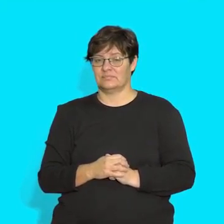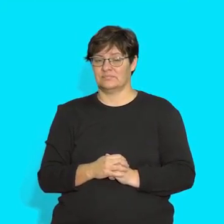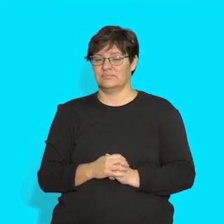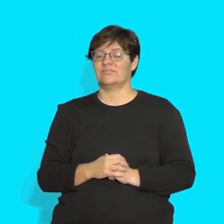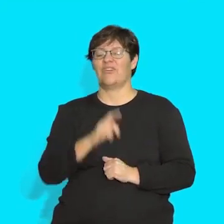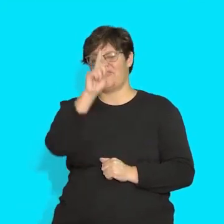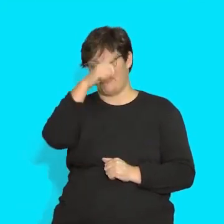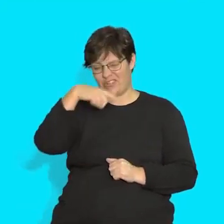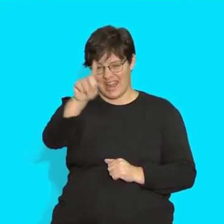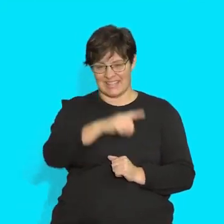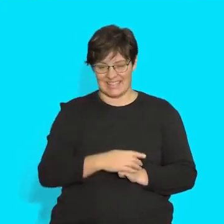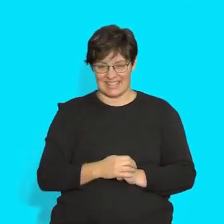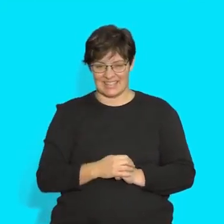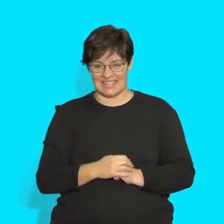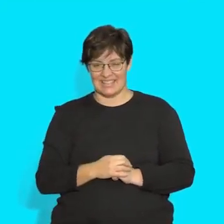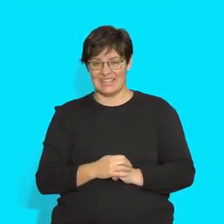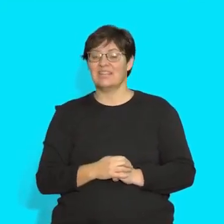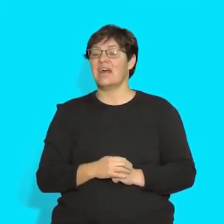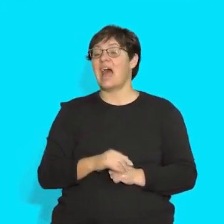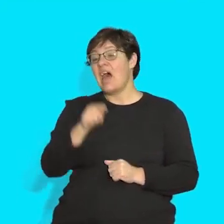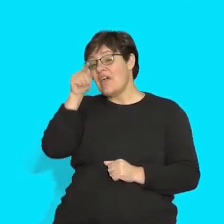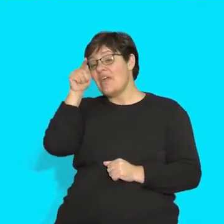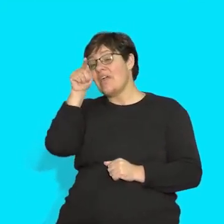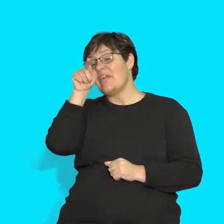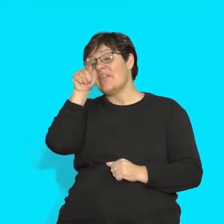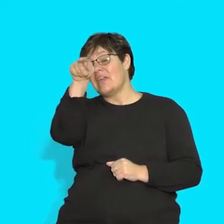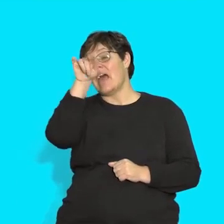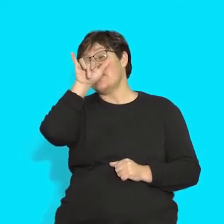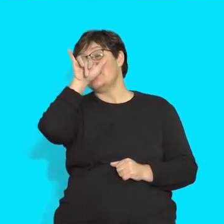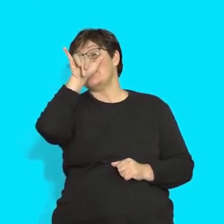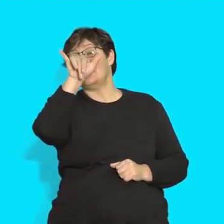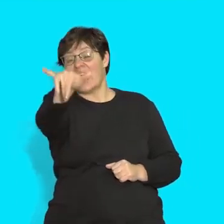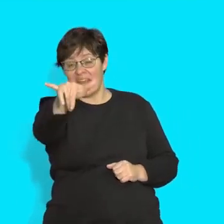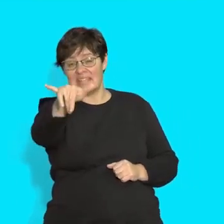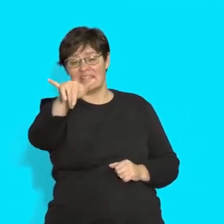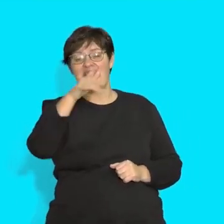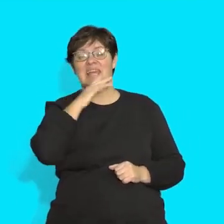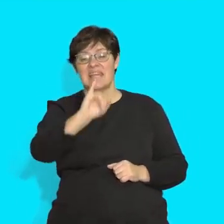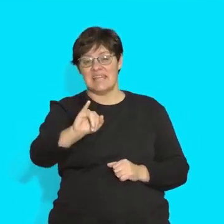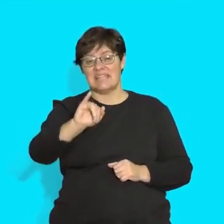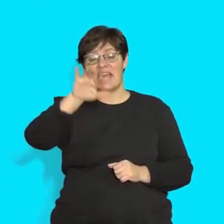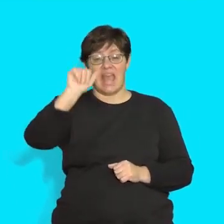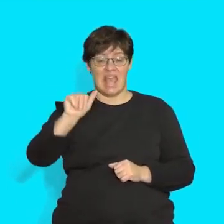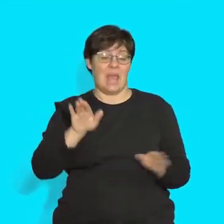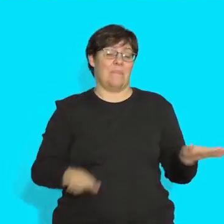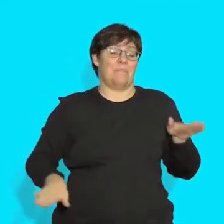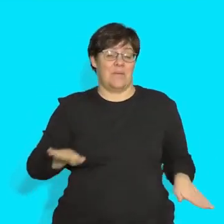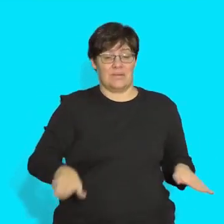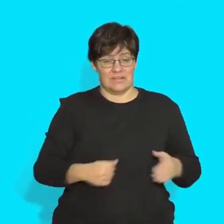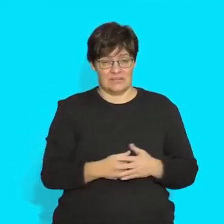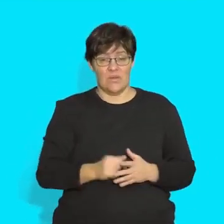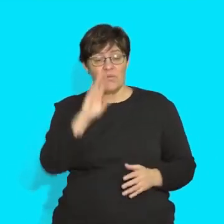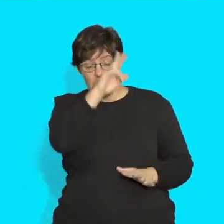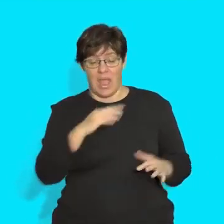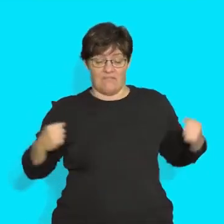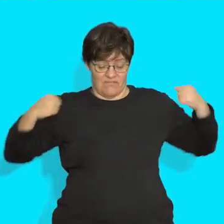You are quite right. That is a penguin. Remember, we are wearing life jackets to stay safe.